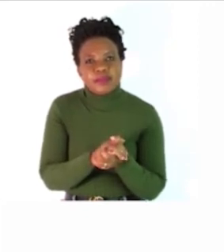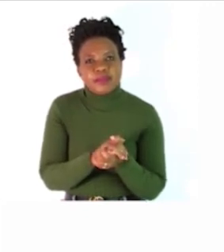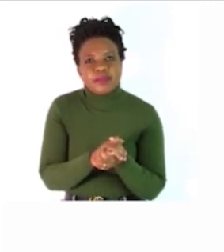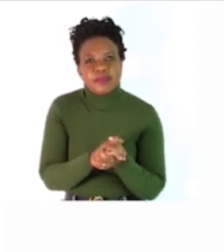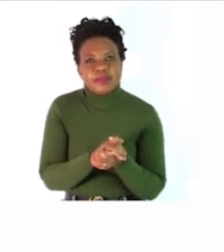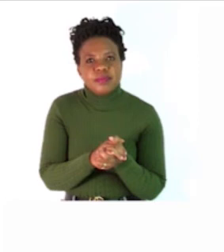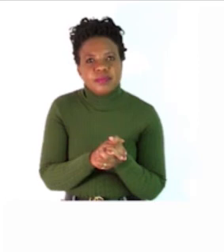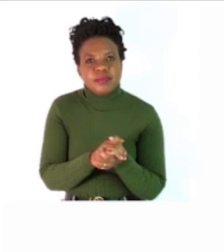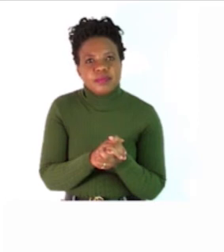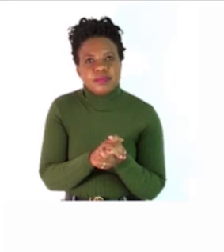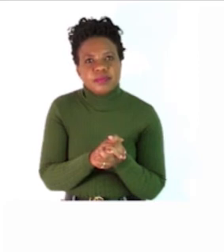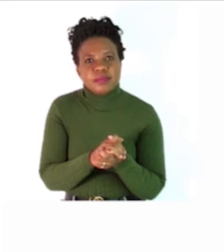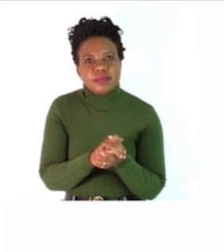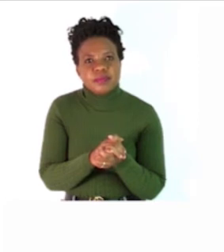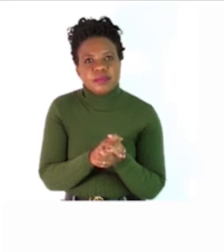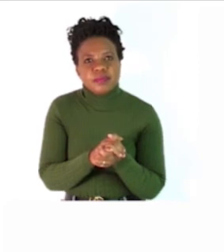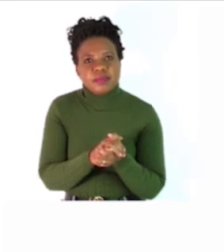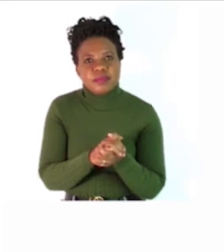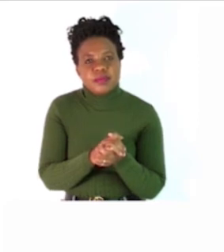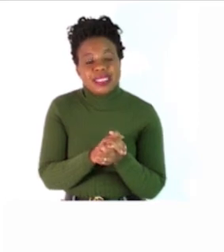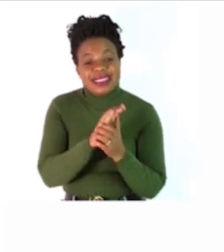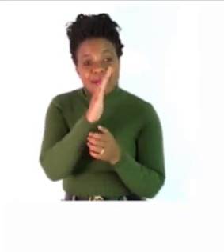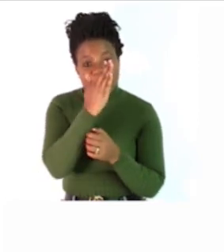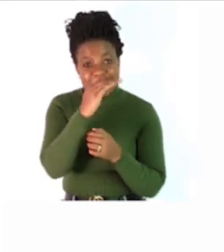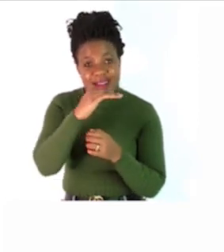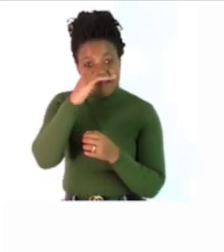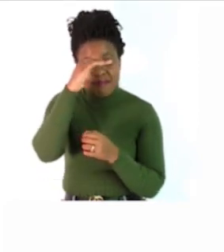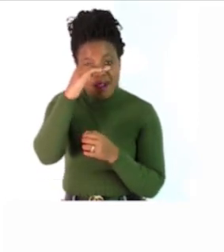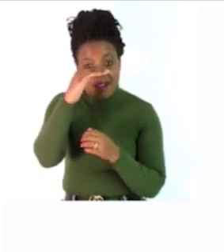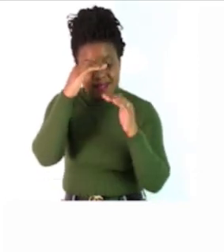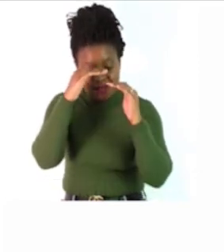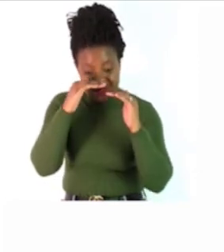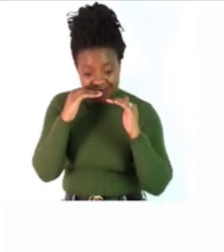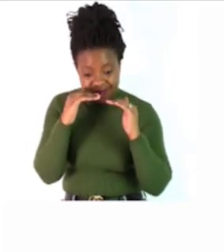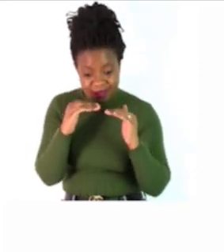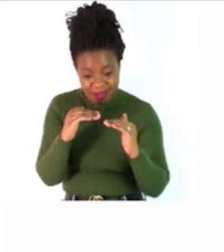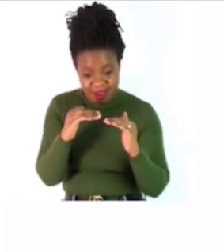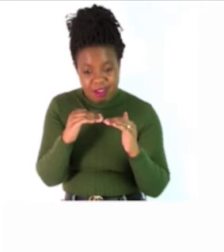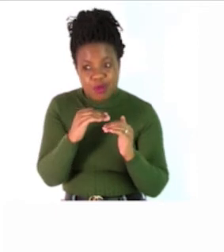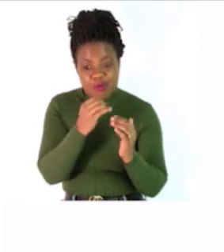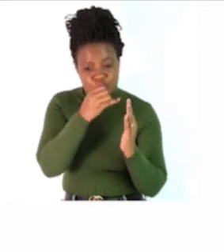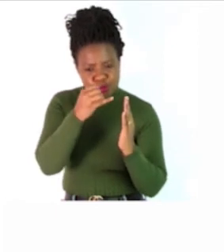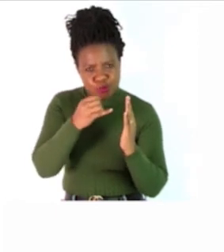you have to continue with the pictures that are shown there and follow the instructions